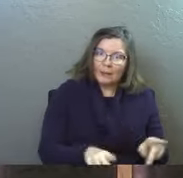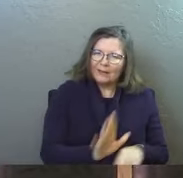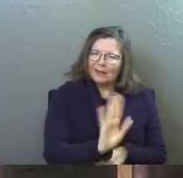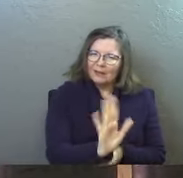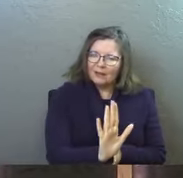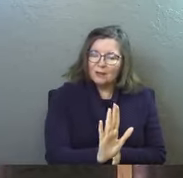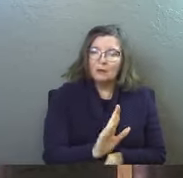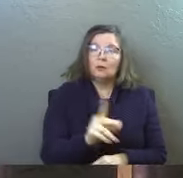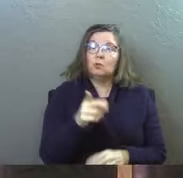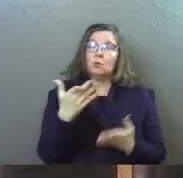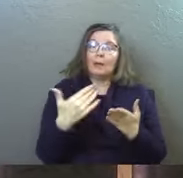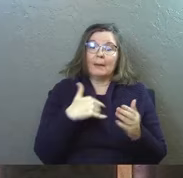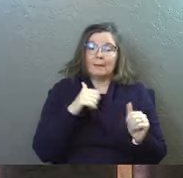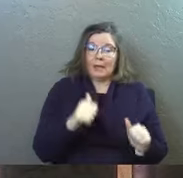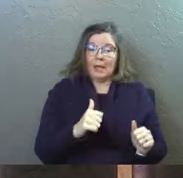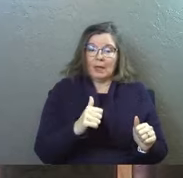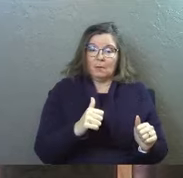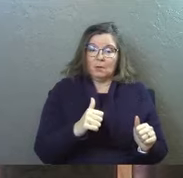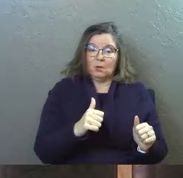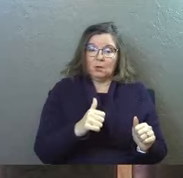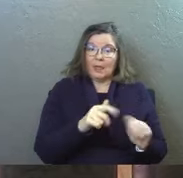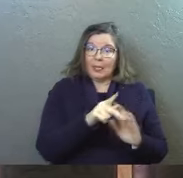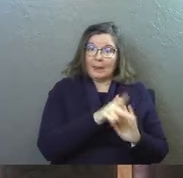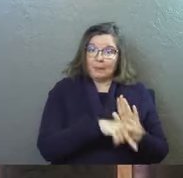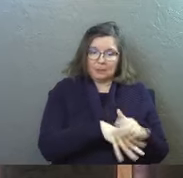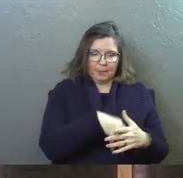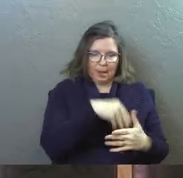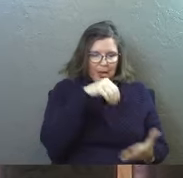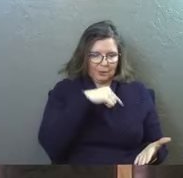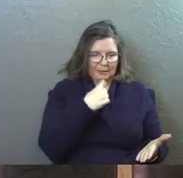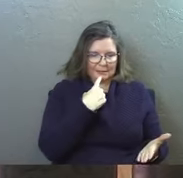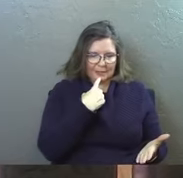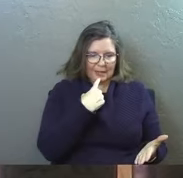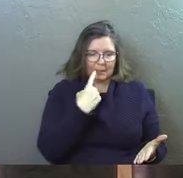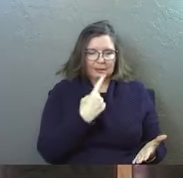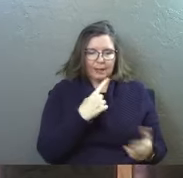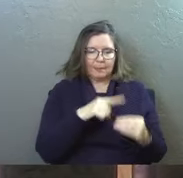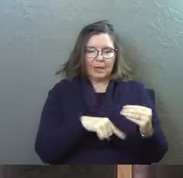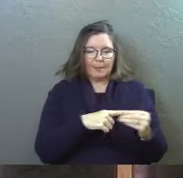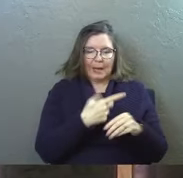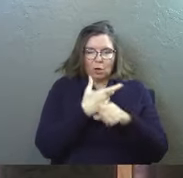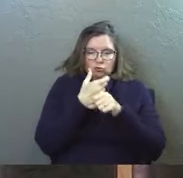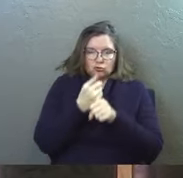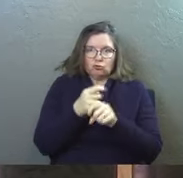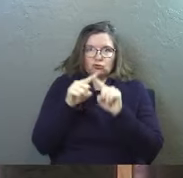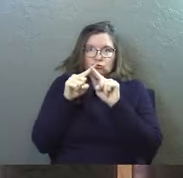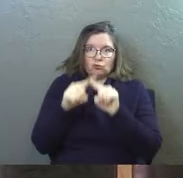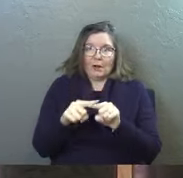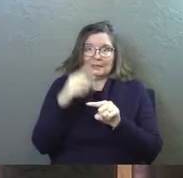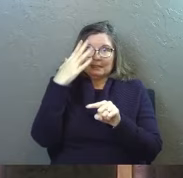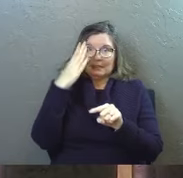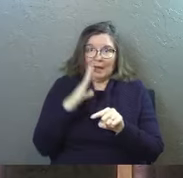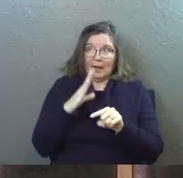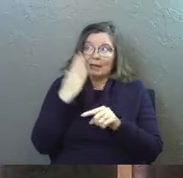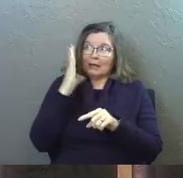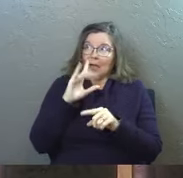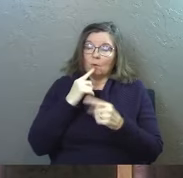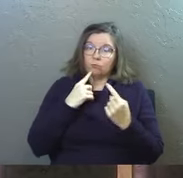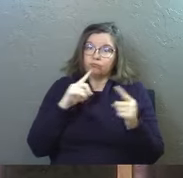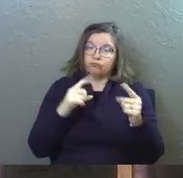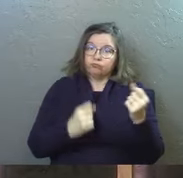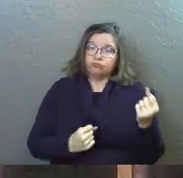David did now you might be able to lift a principle off of that and say there's something about trusting God and God comes through